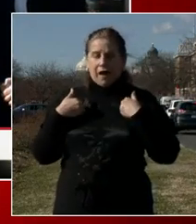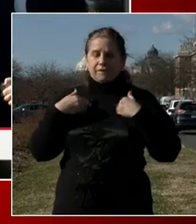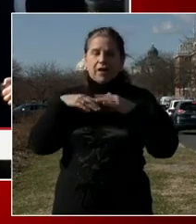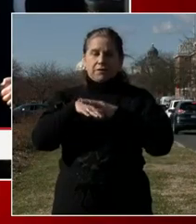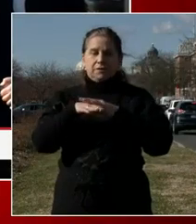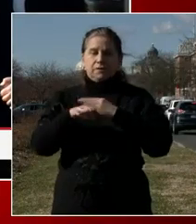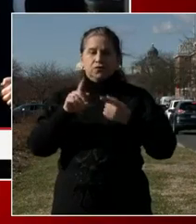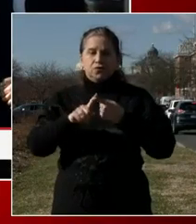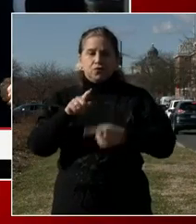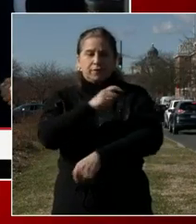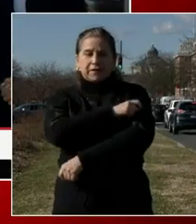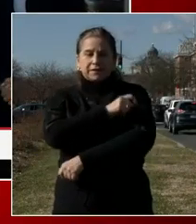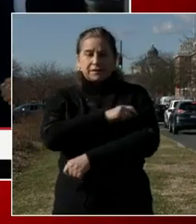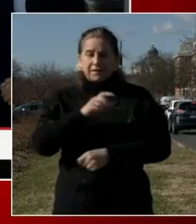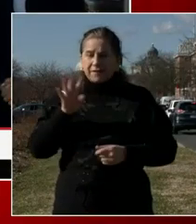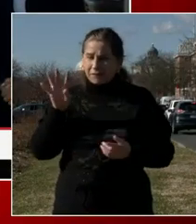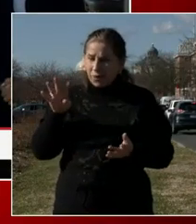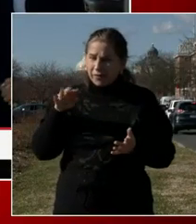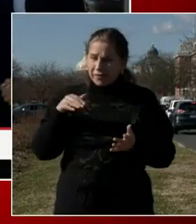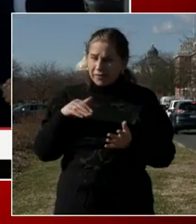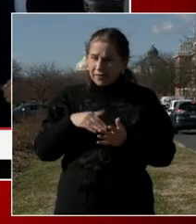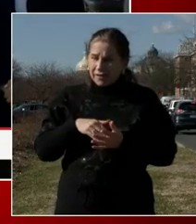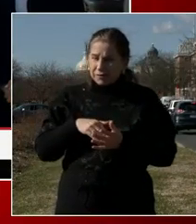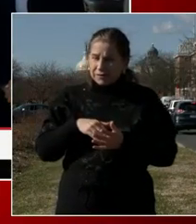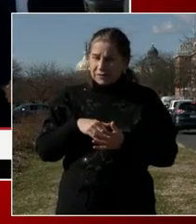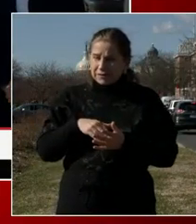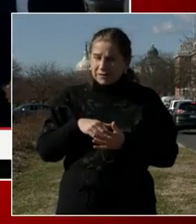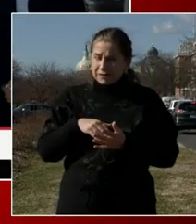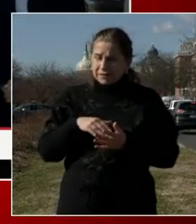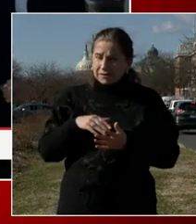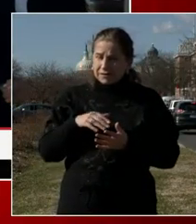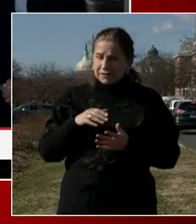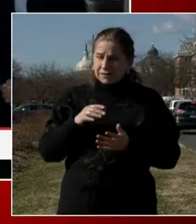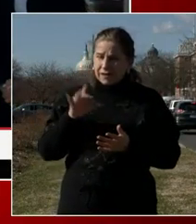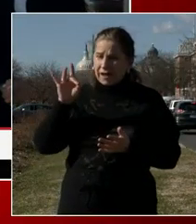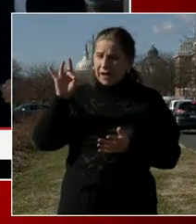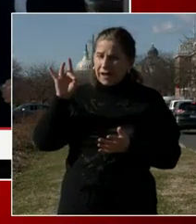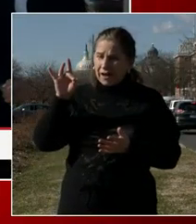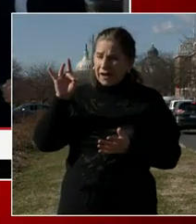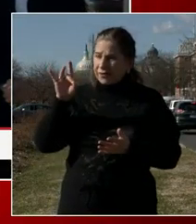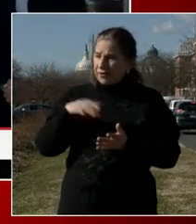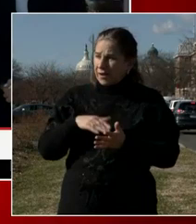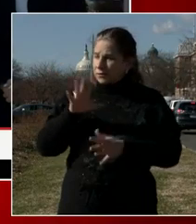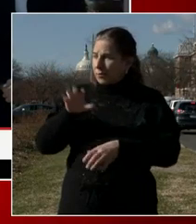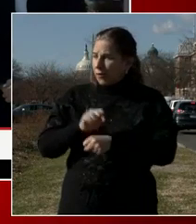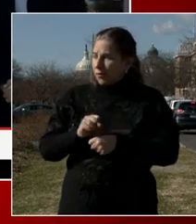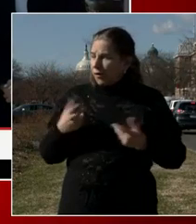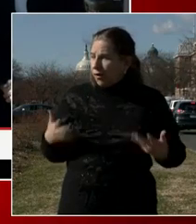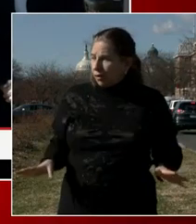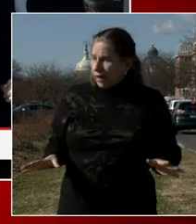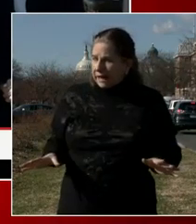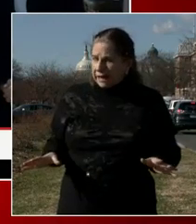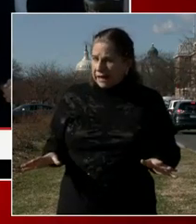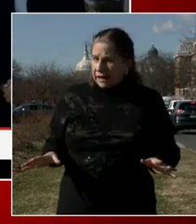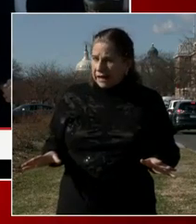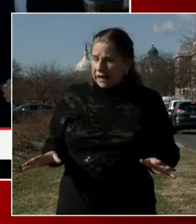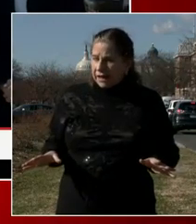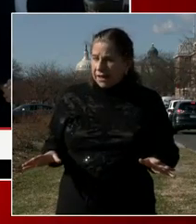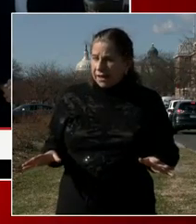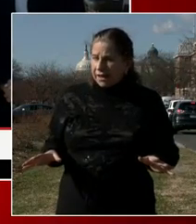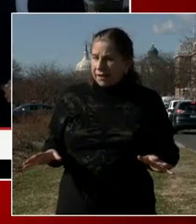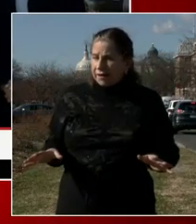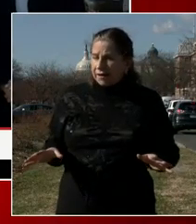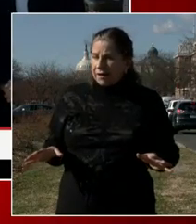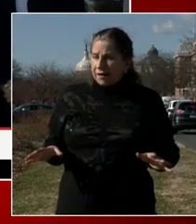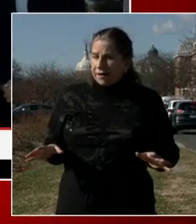4000 5000 6000 up to 8000 appointments, when our need is is much